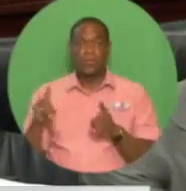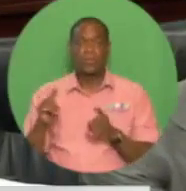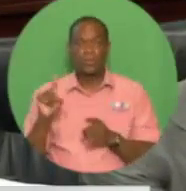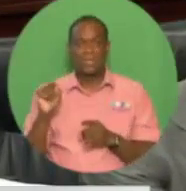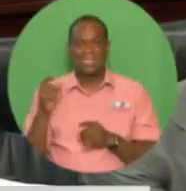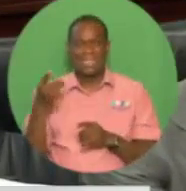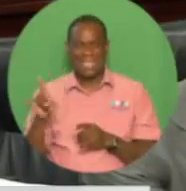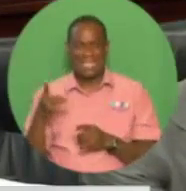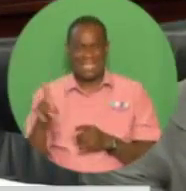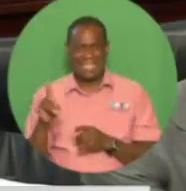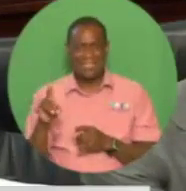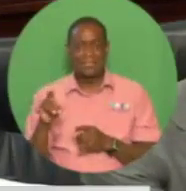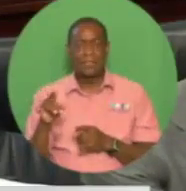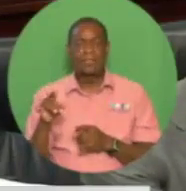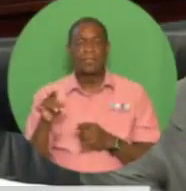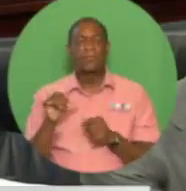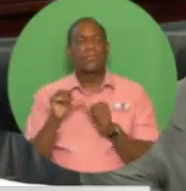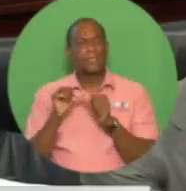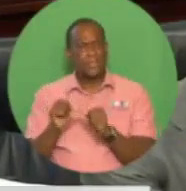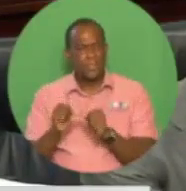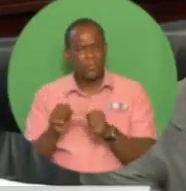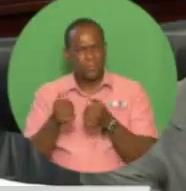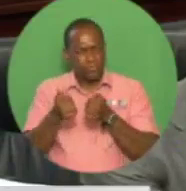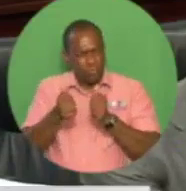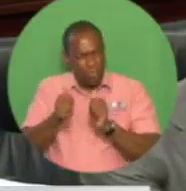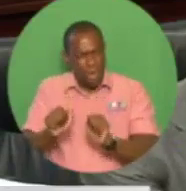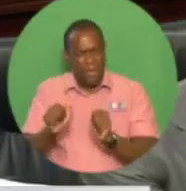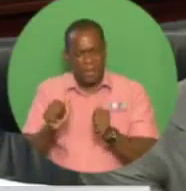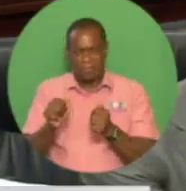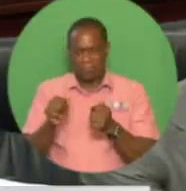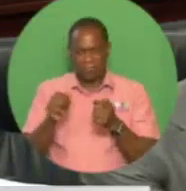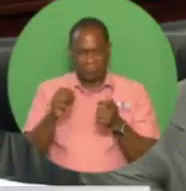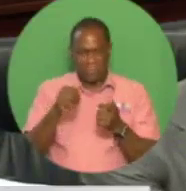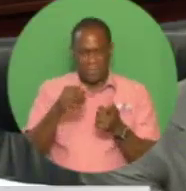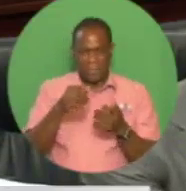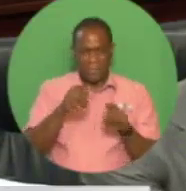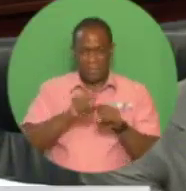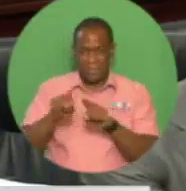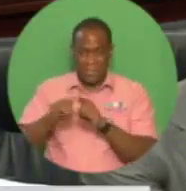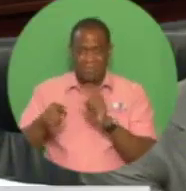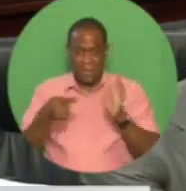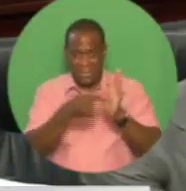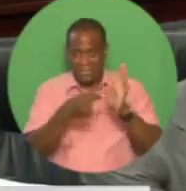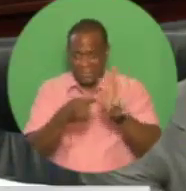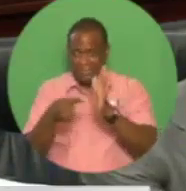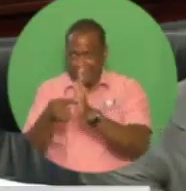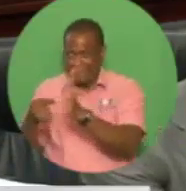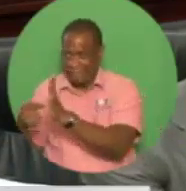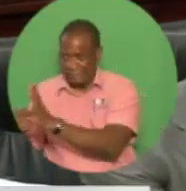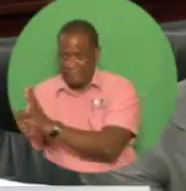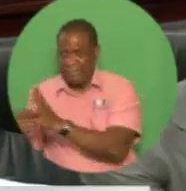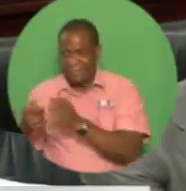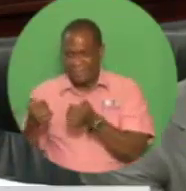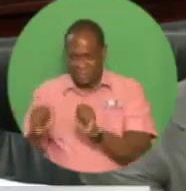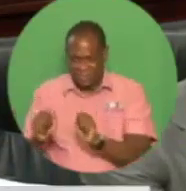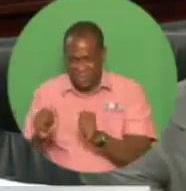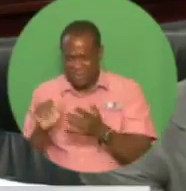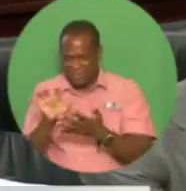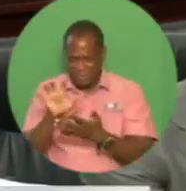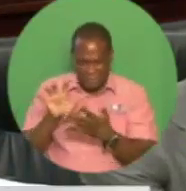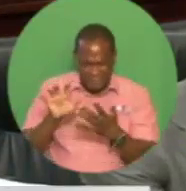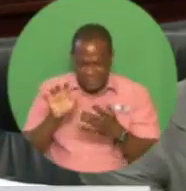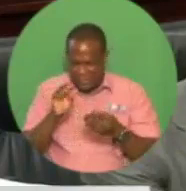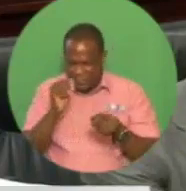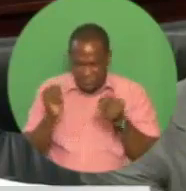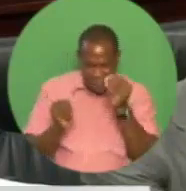of fiscal consolidation, reducing the expenditure level to $48.9 billion.